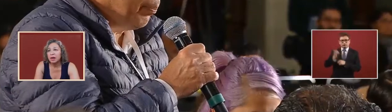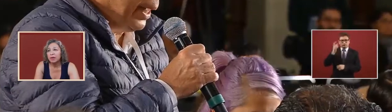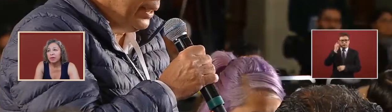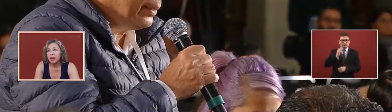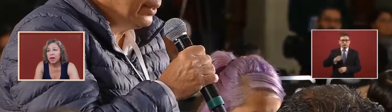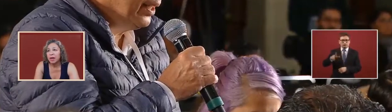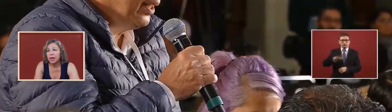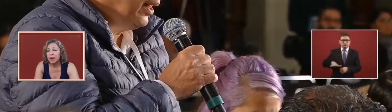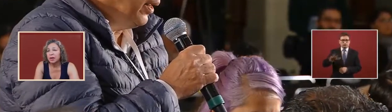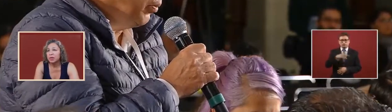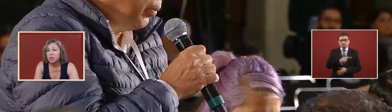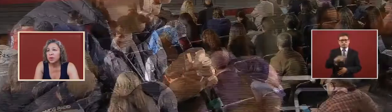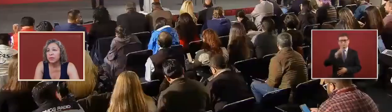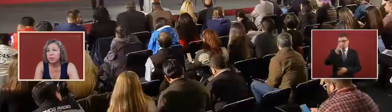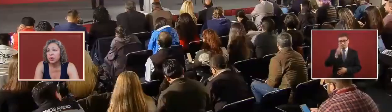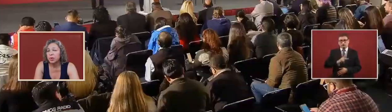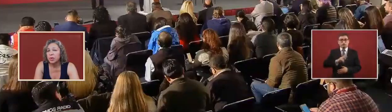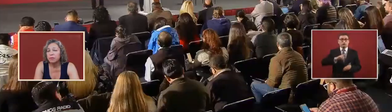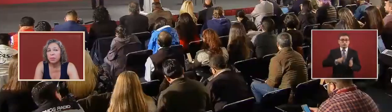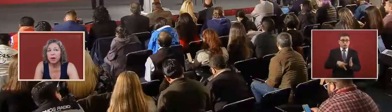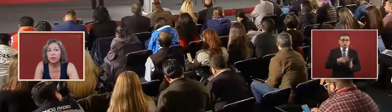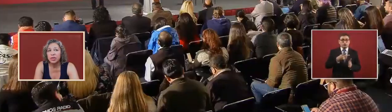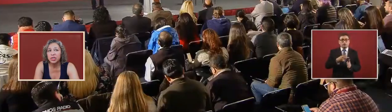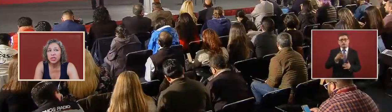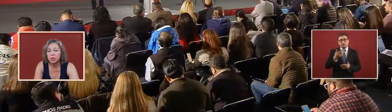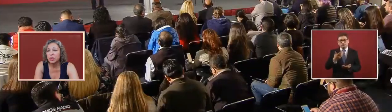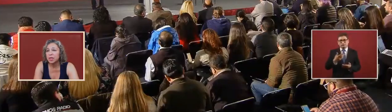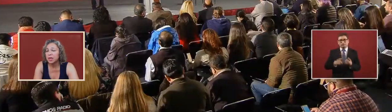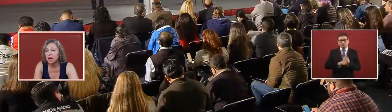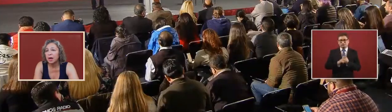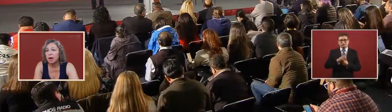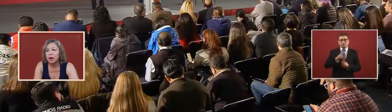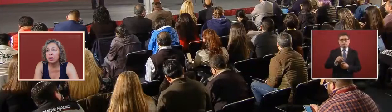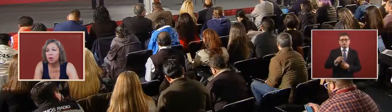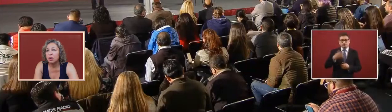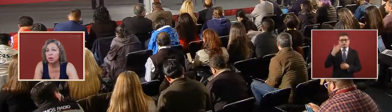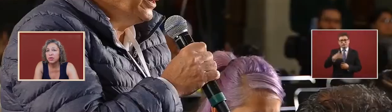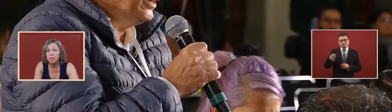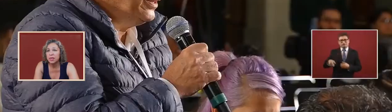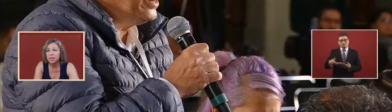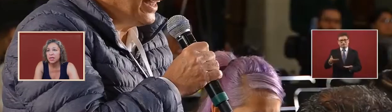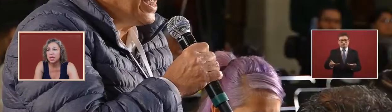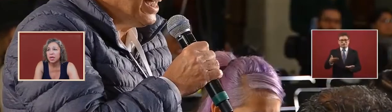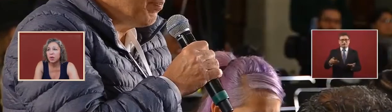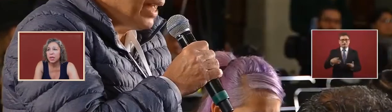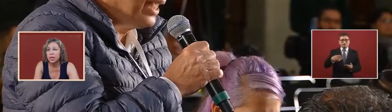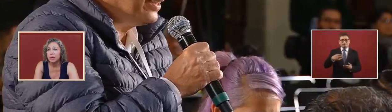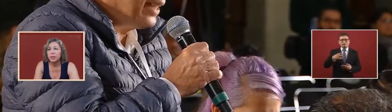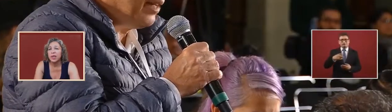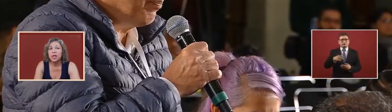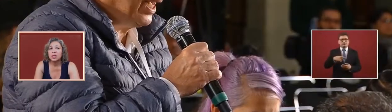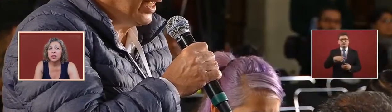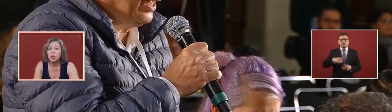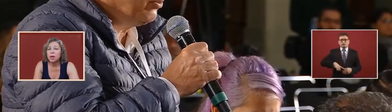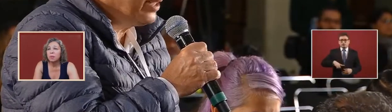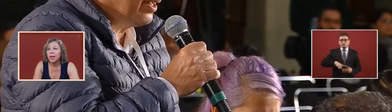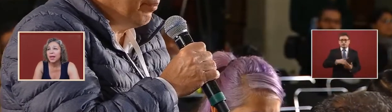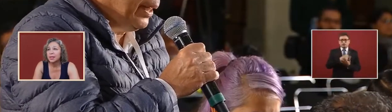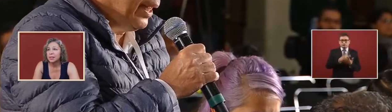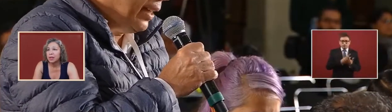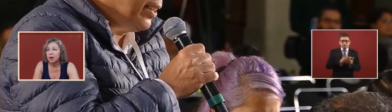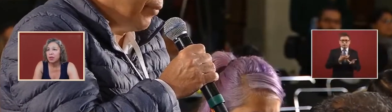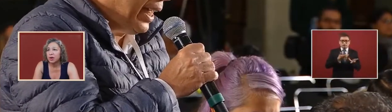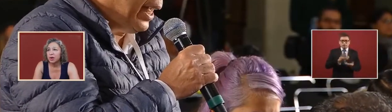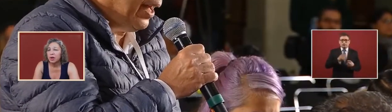state of guerrero is one of the poor impoverished with a tremendous inequality so what